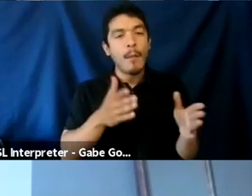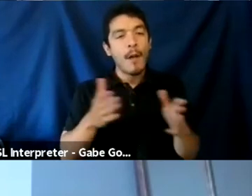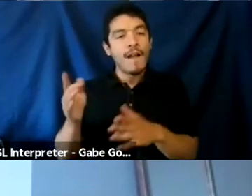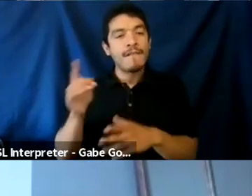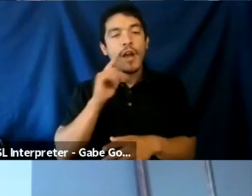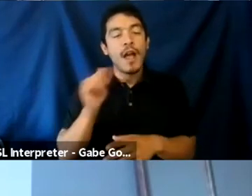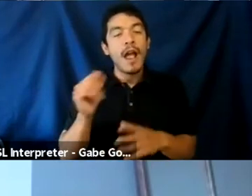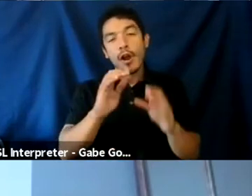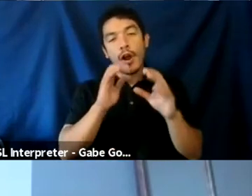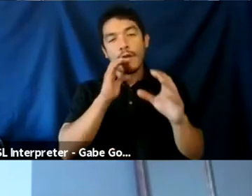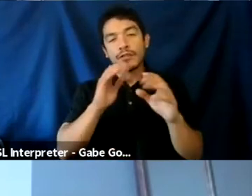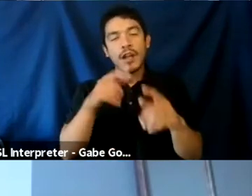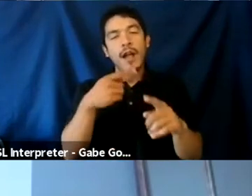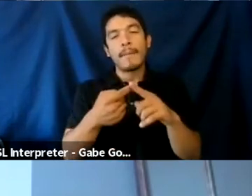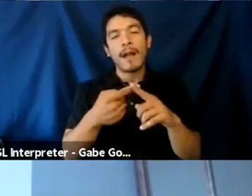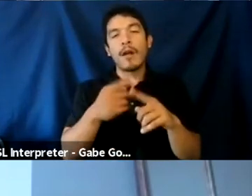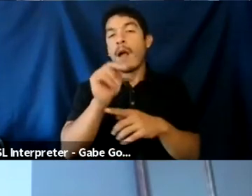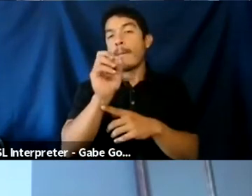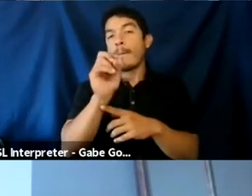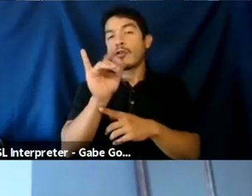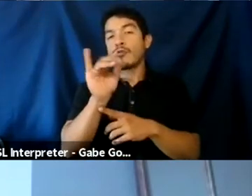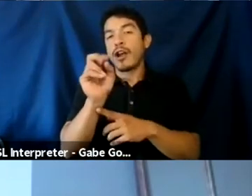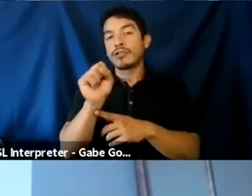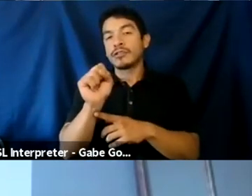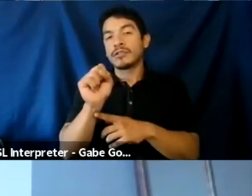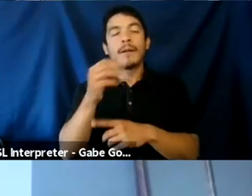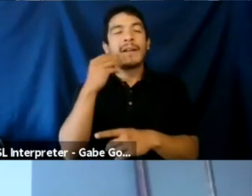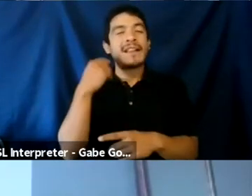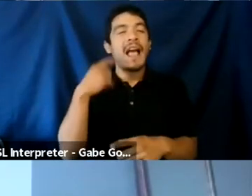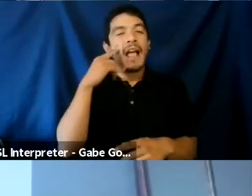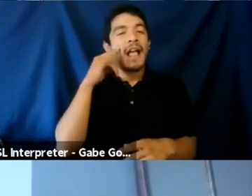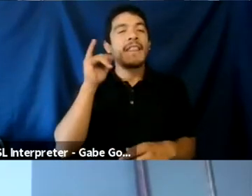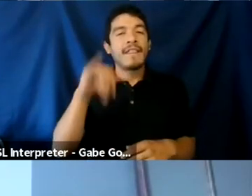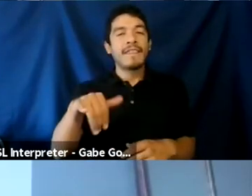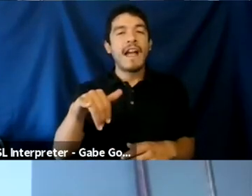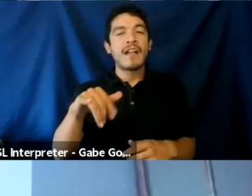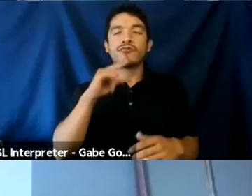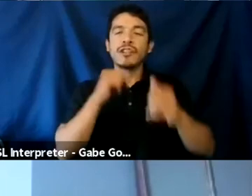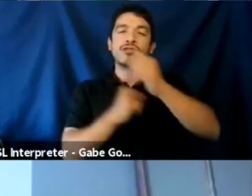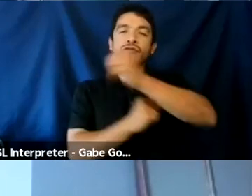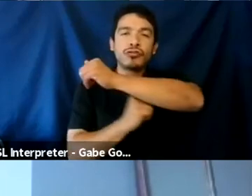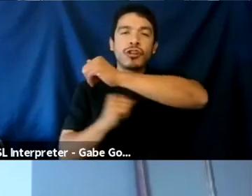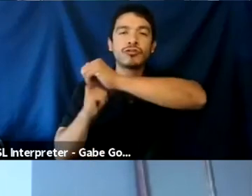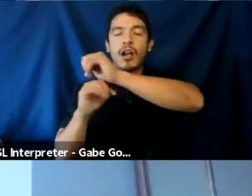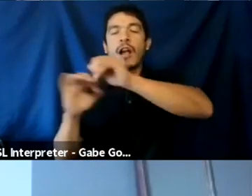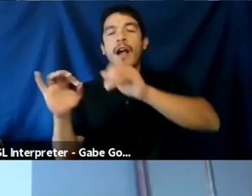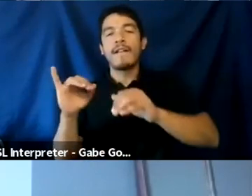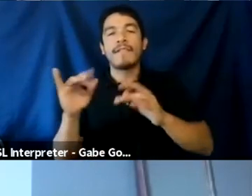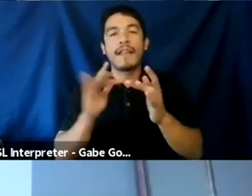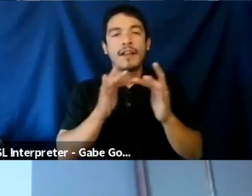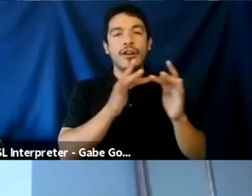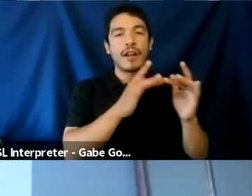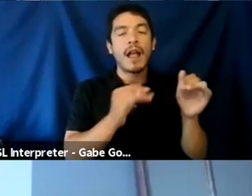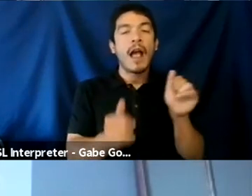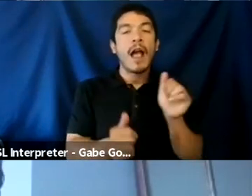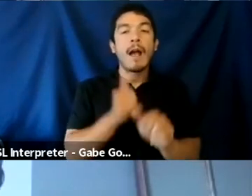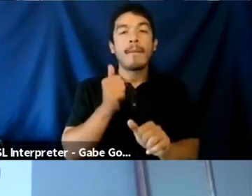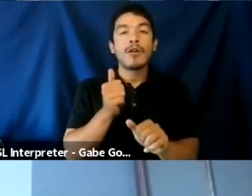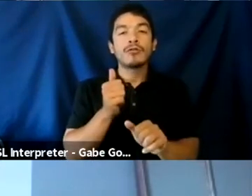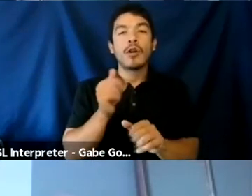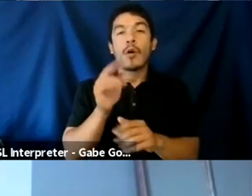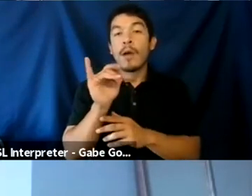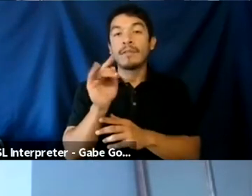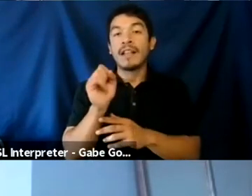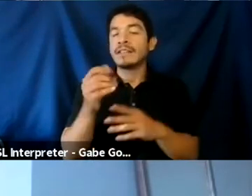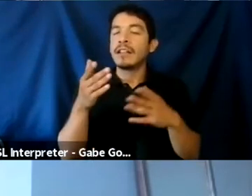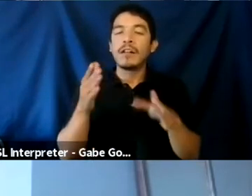moderation because I think moderation is like the backbone of the internet. And on most websites, the only way to moderate is to send a copyright strike,